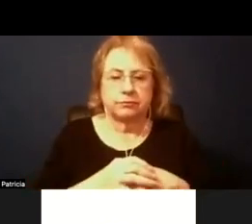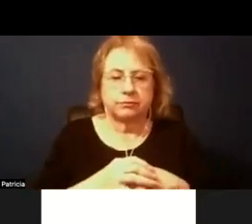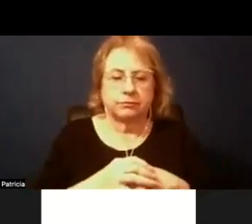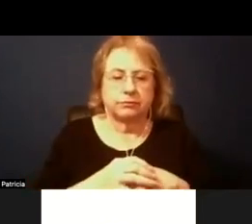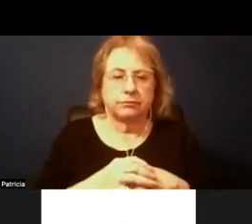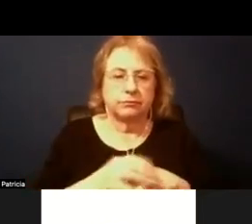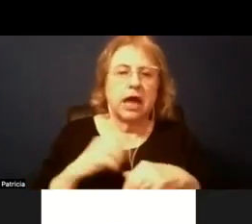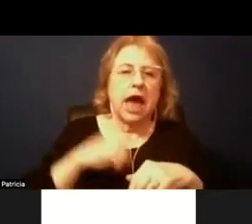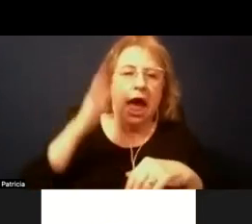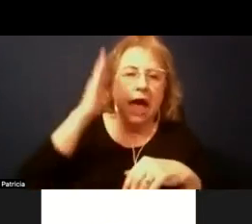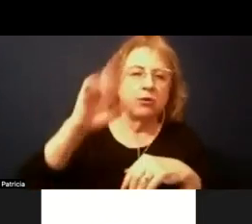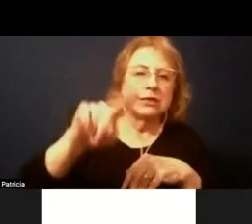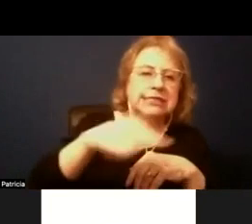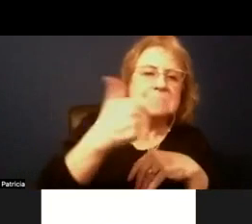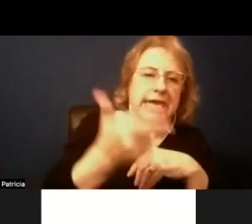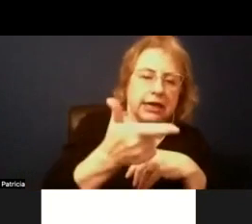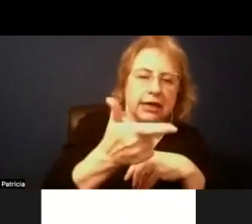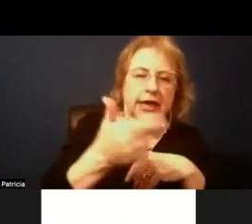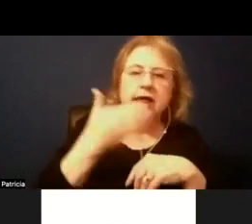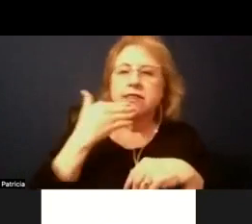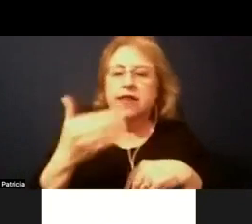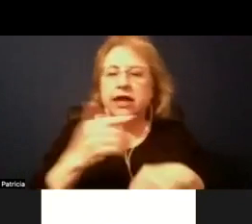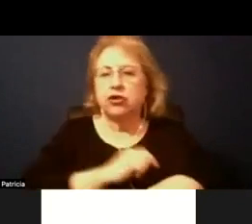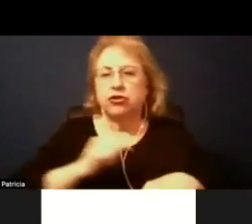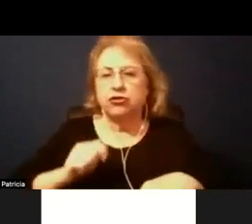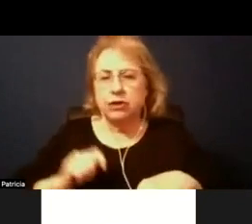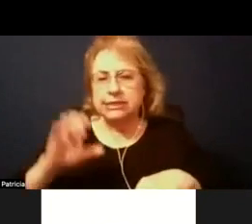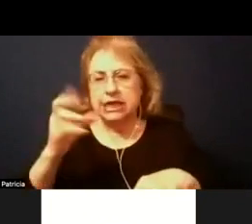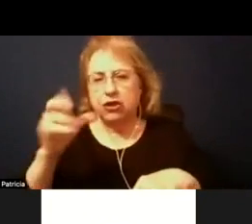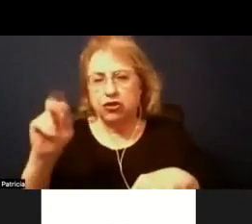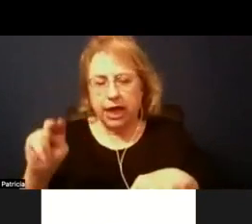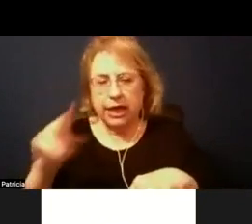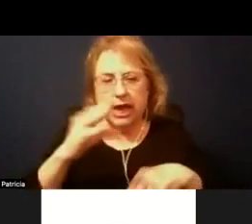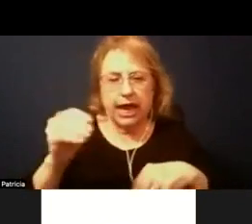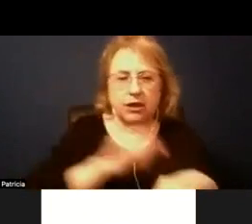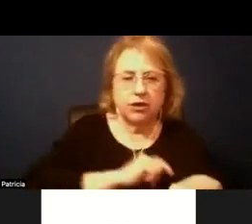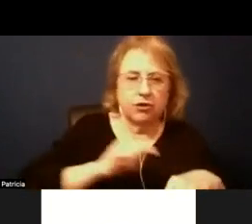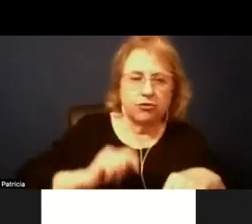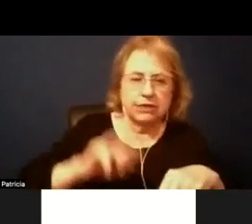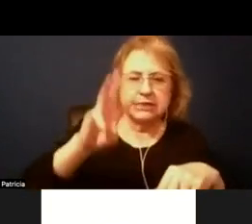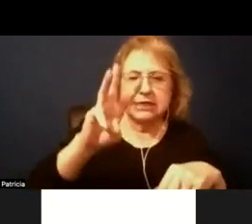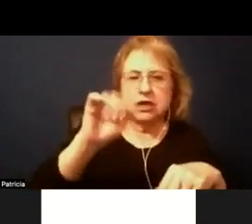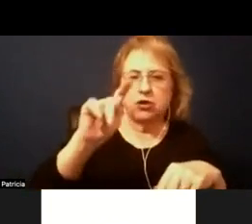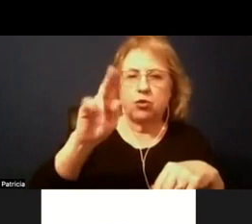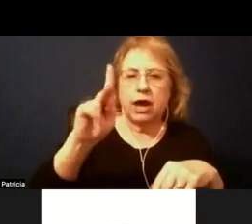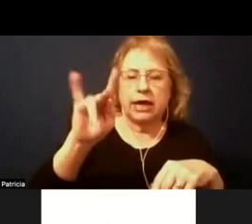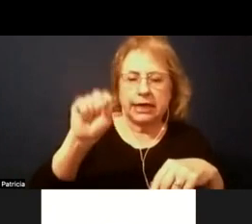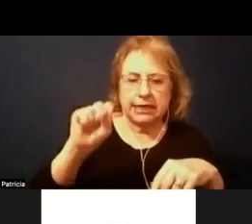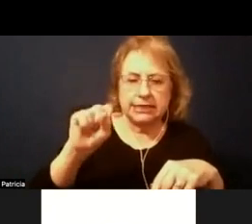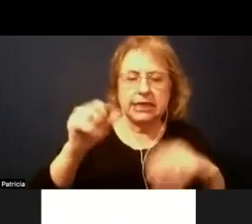i'll second thank you trustee chin for the motion and trustee watkins for the second we will go to roll call vote